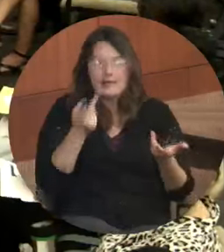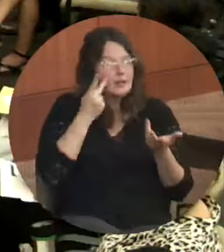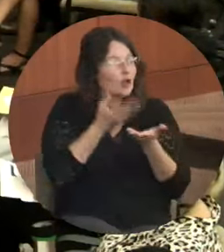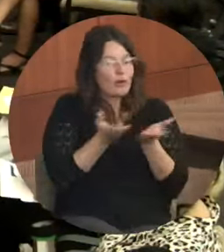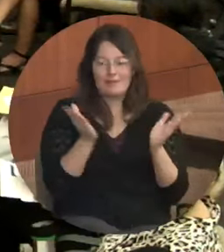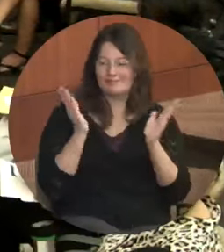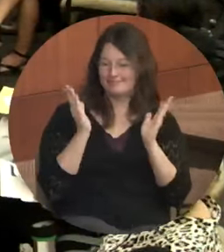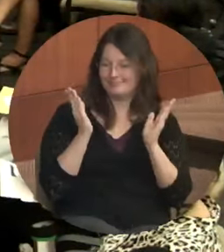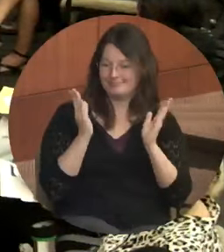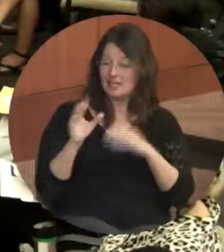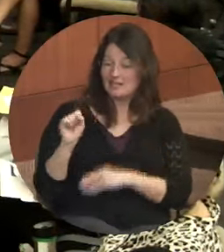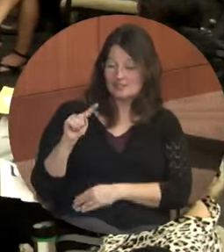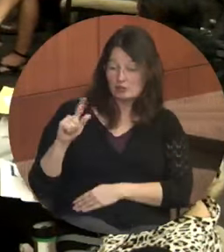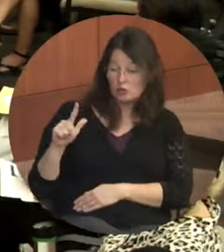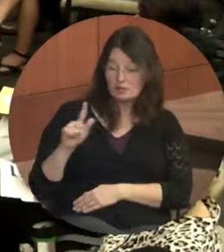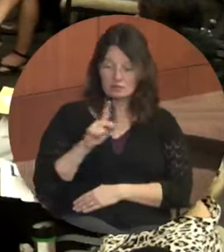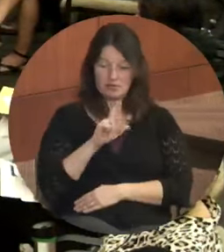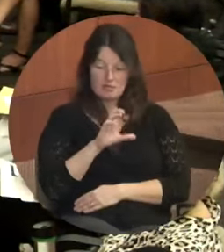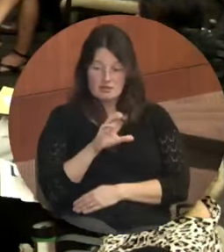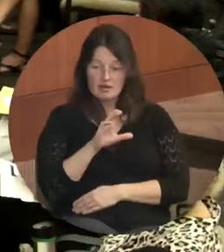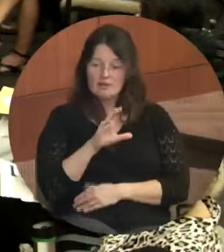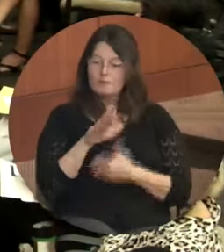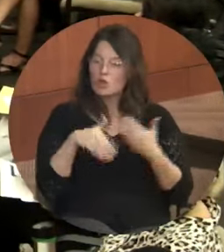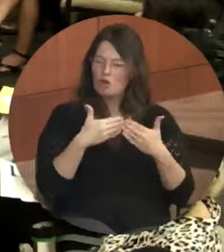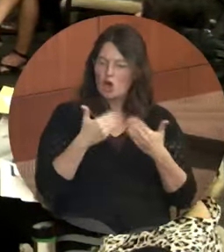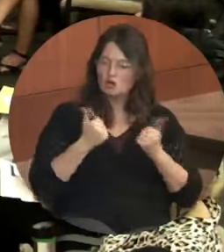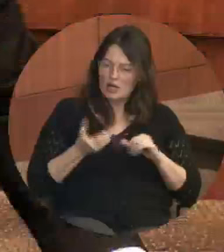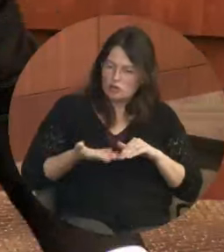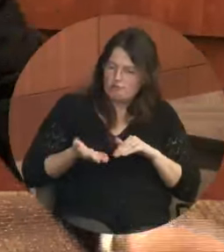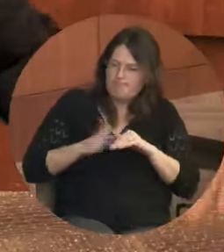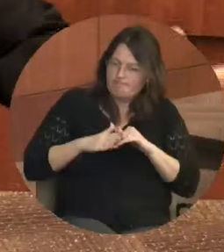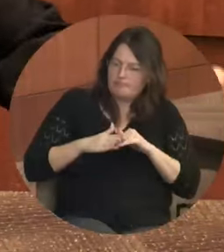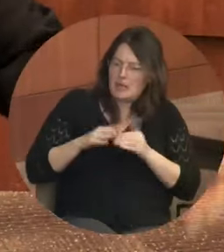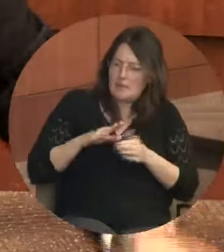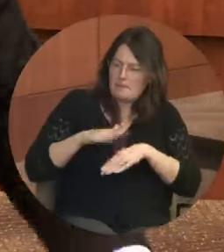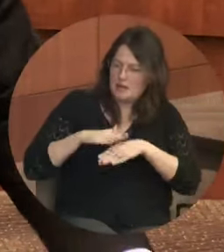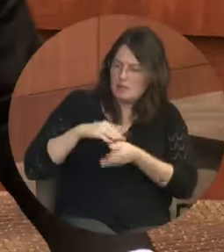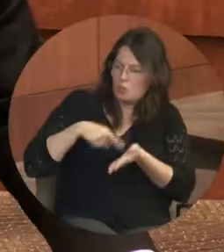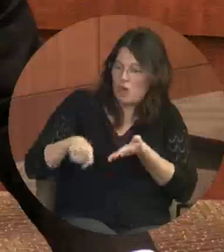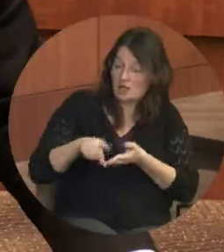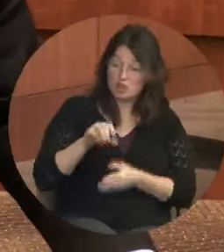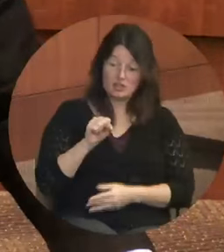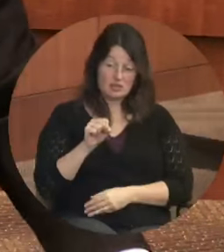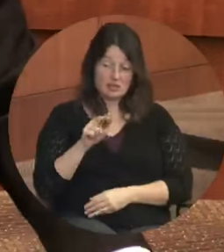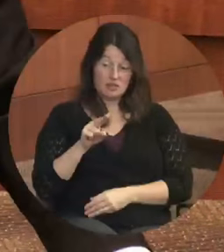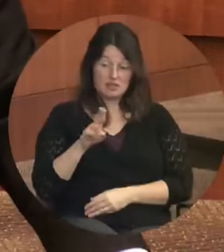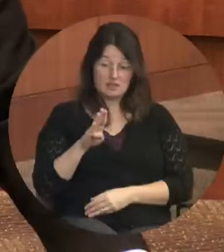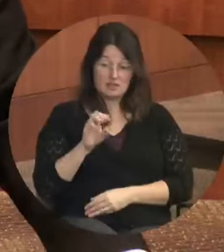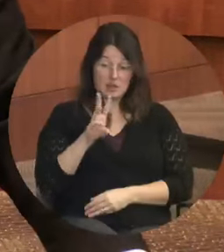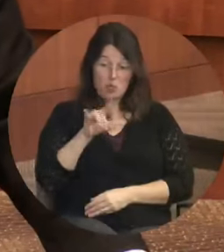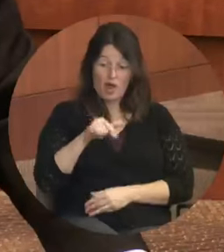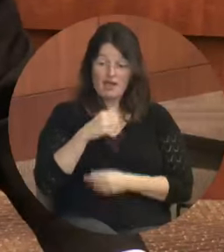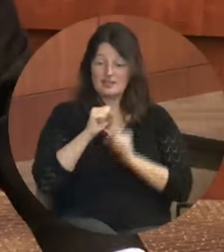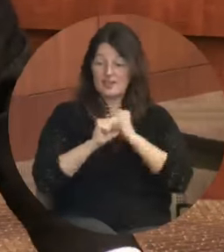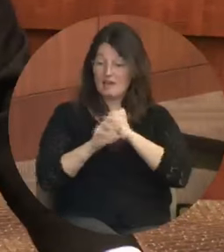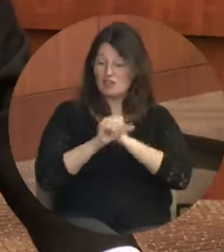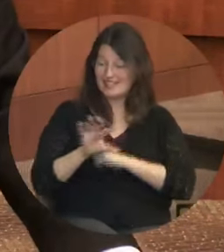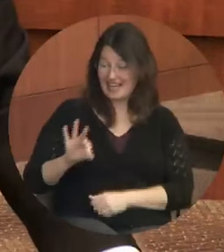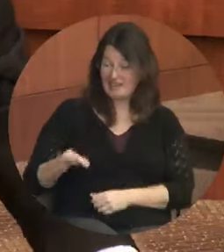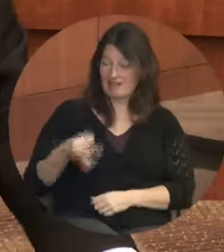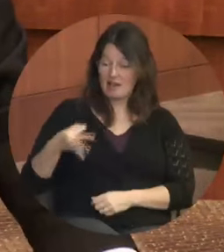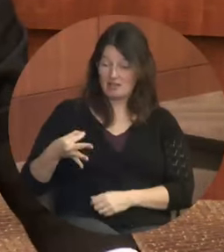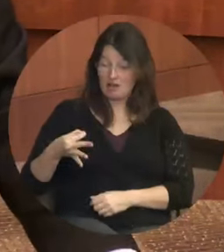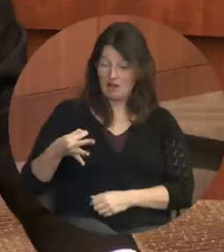and Kansas City are taking steps to increase their minimum wage. Subway is advertising $9 per hour to start.